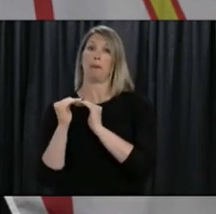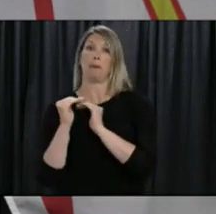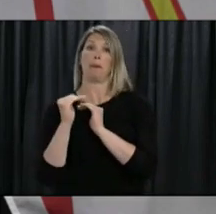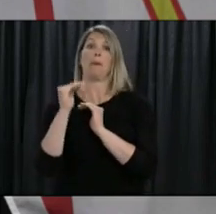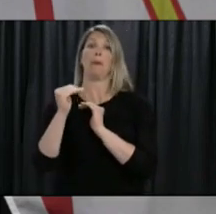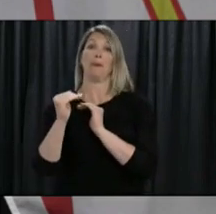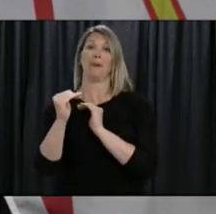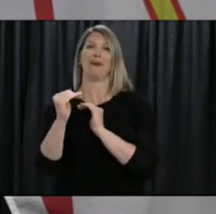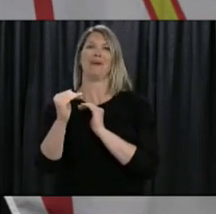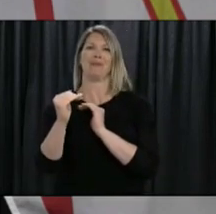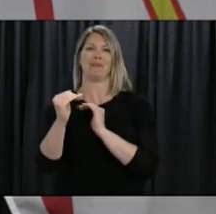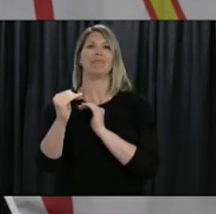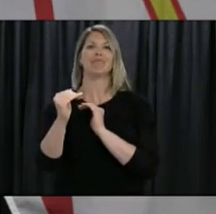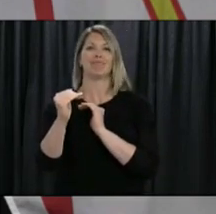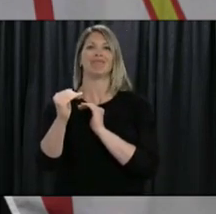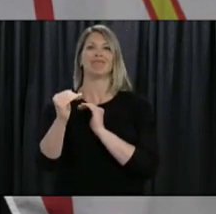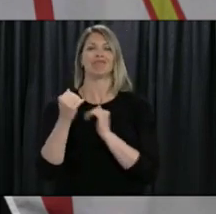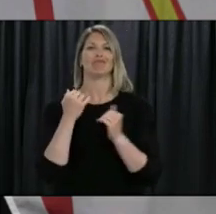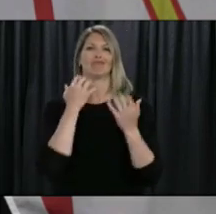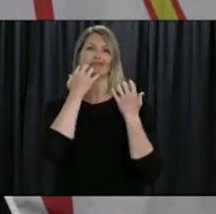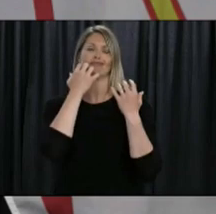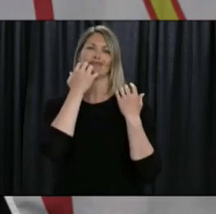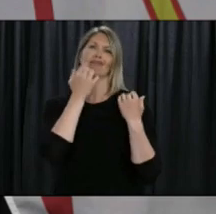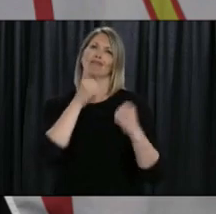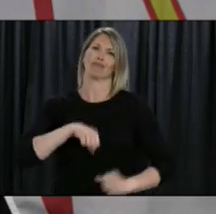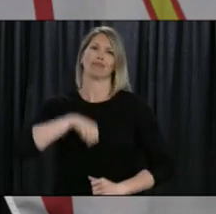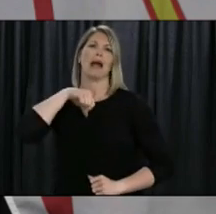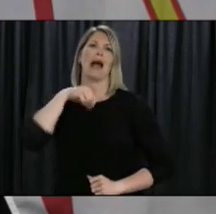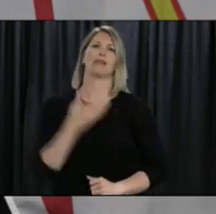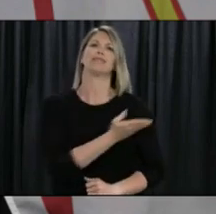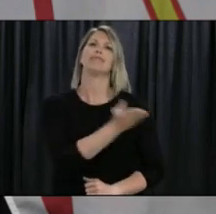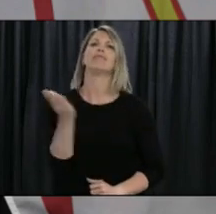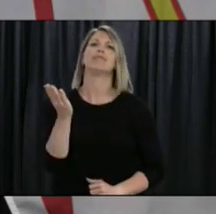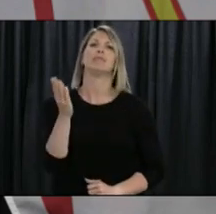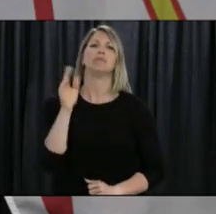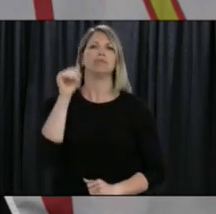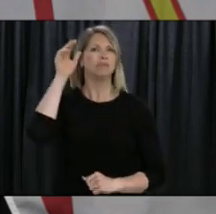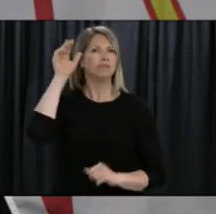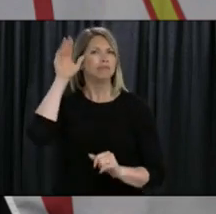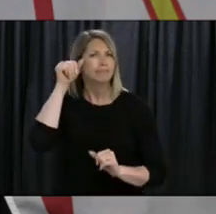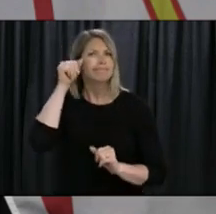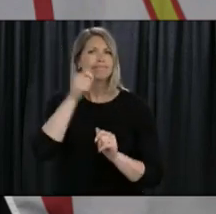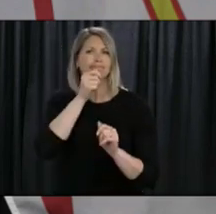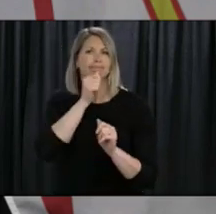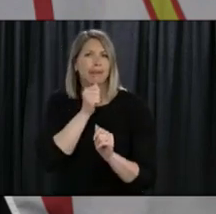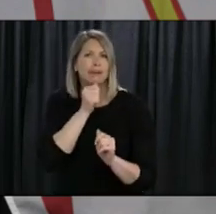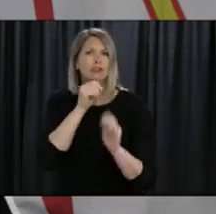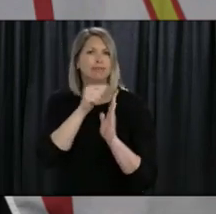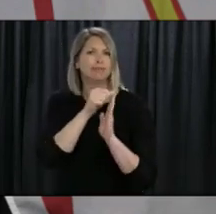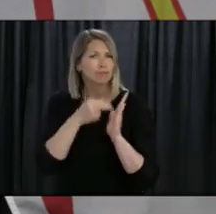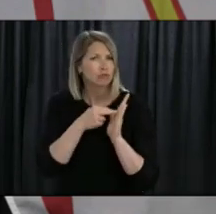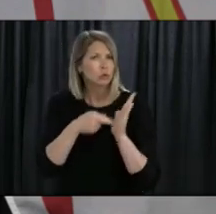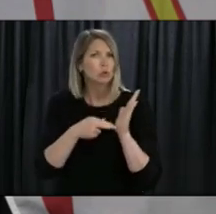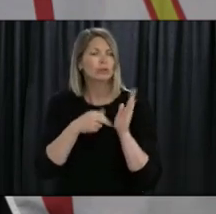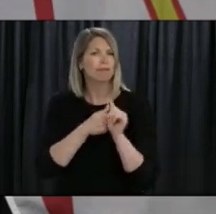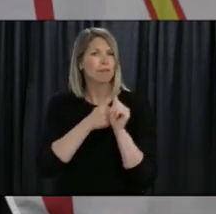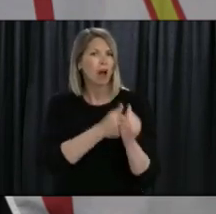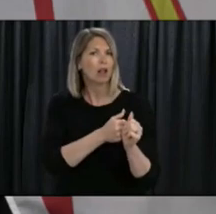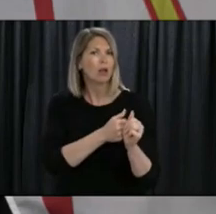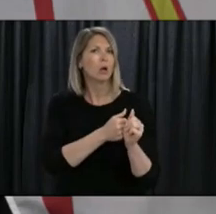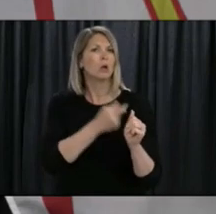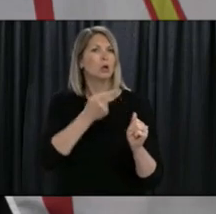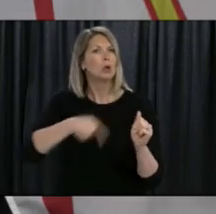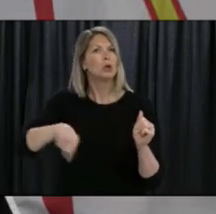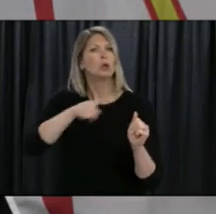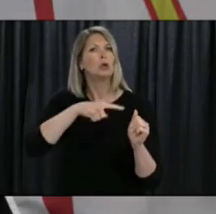for the dedication, bravery, and single-minded determination you have each shown to help keep your